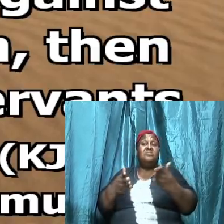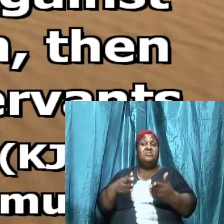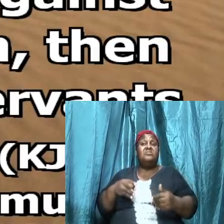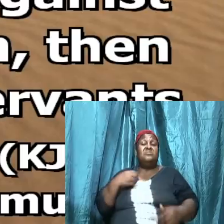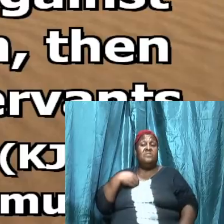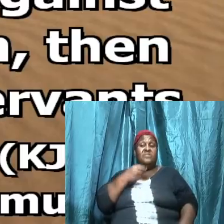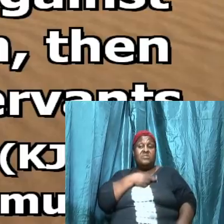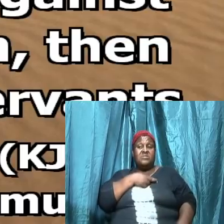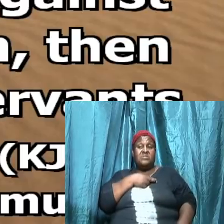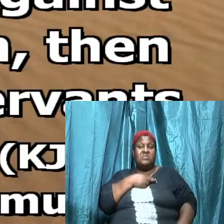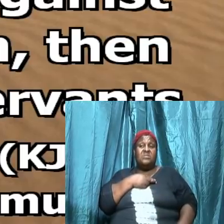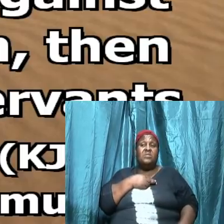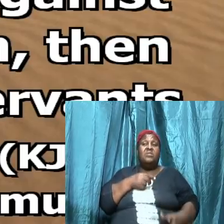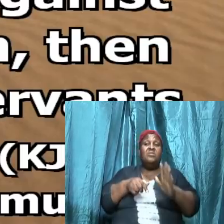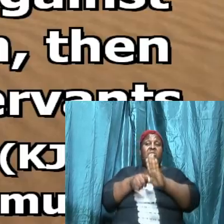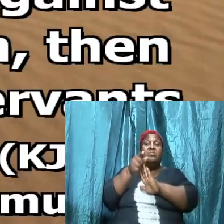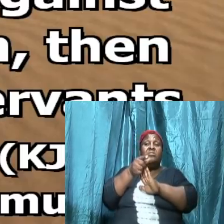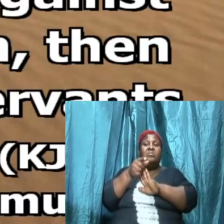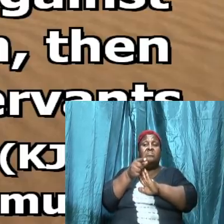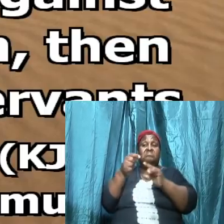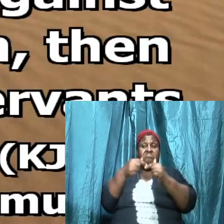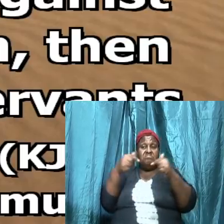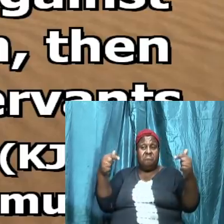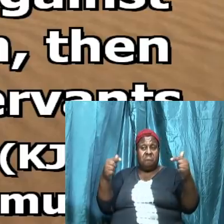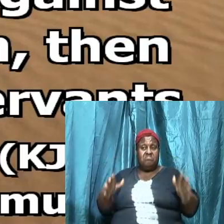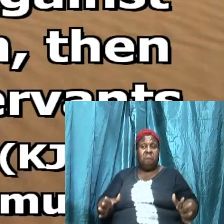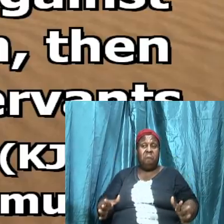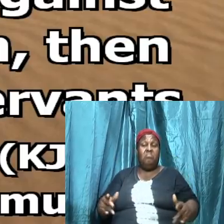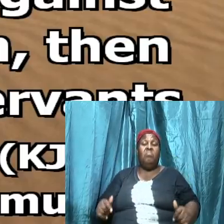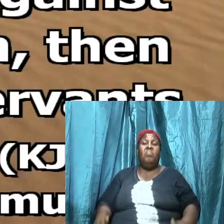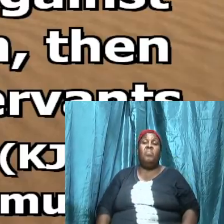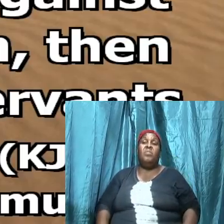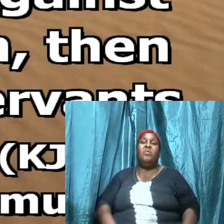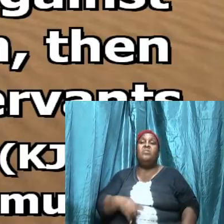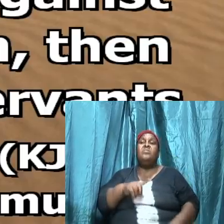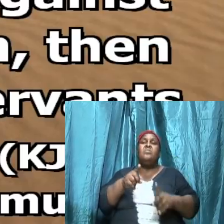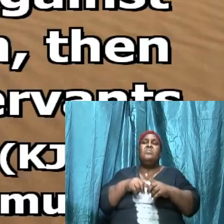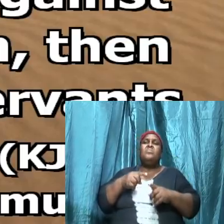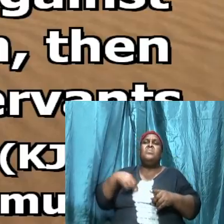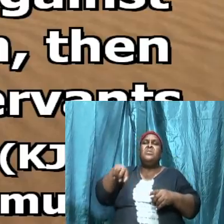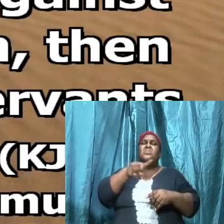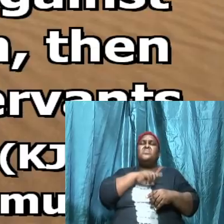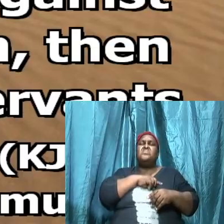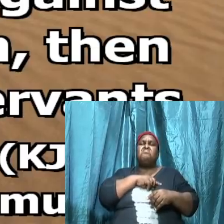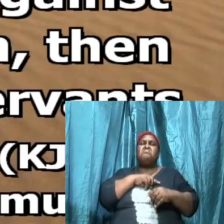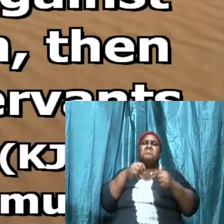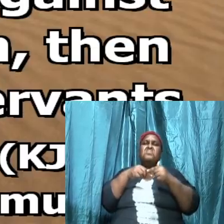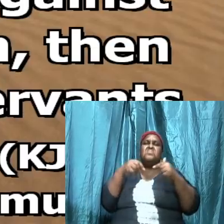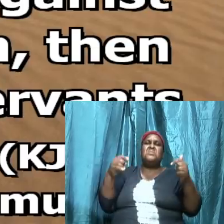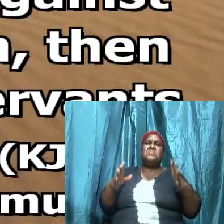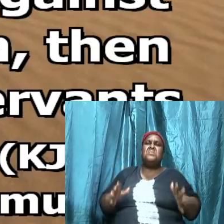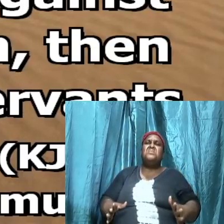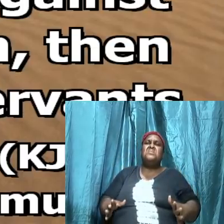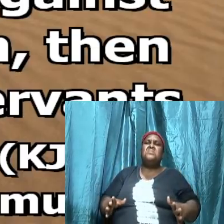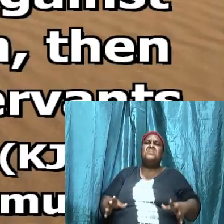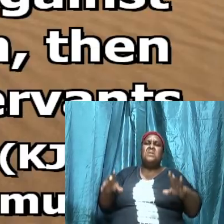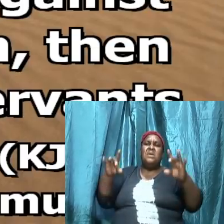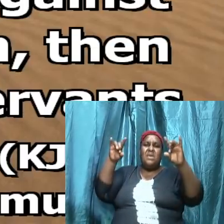this is the nature of the battle when we and the adversary are in conflict he